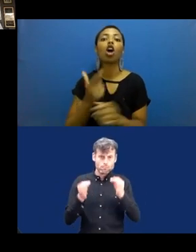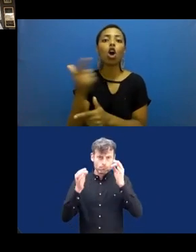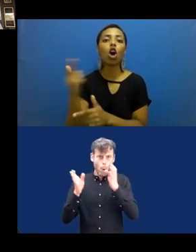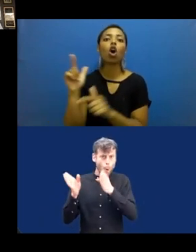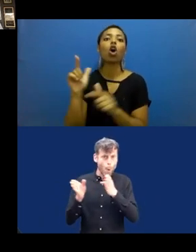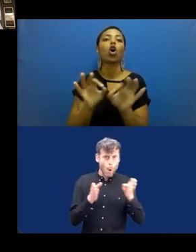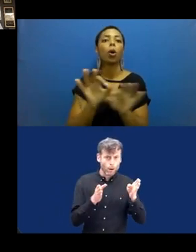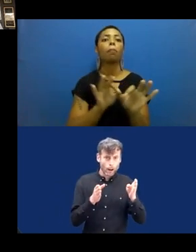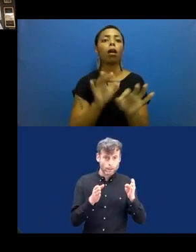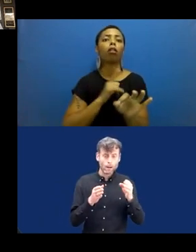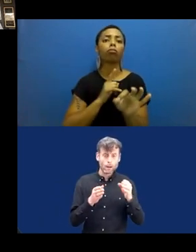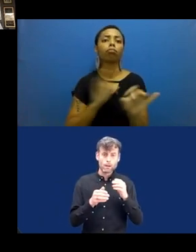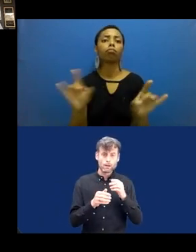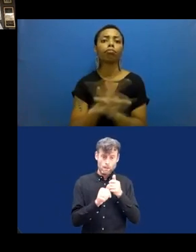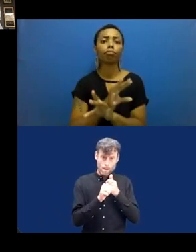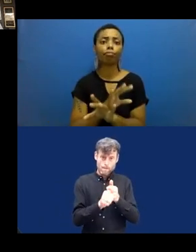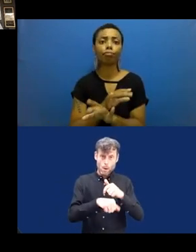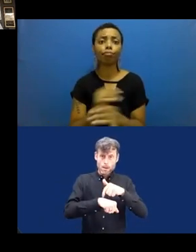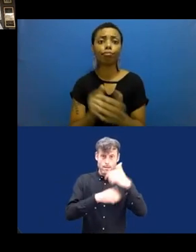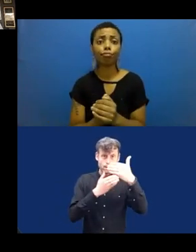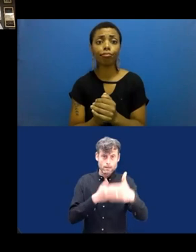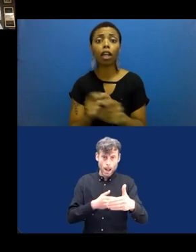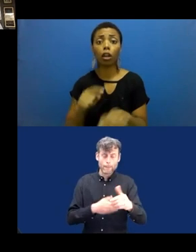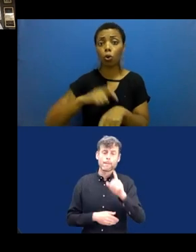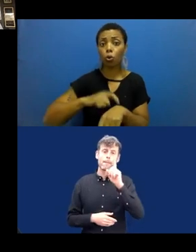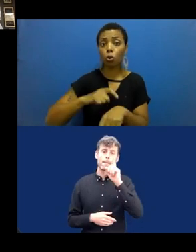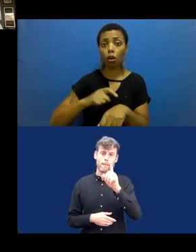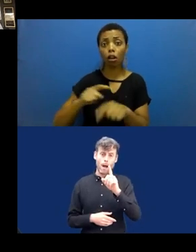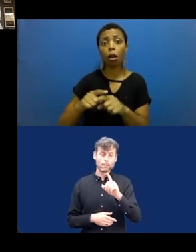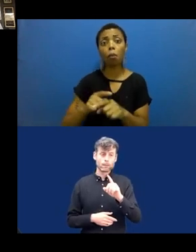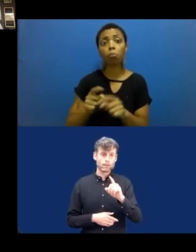constraint, it is good, but the plan has to be achievable.